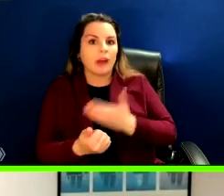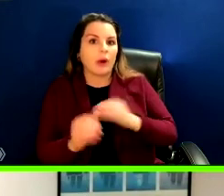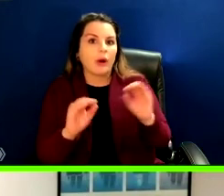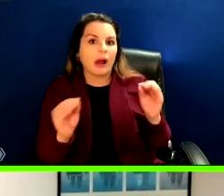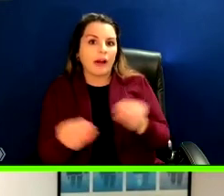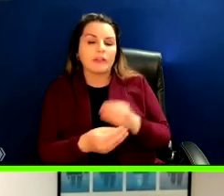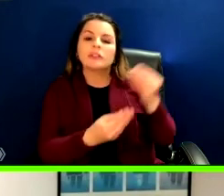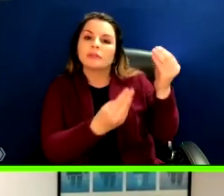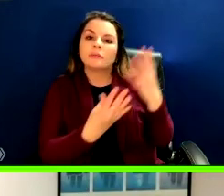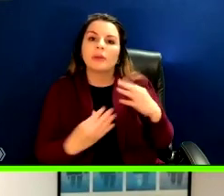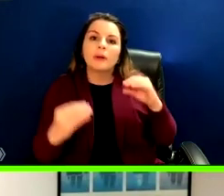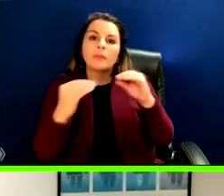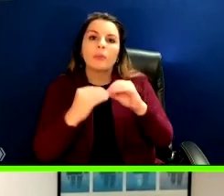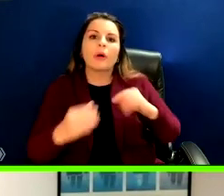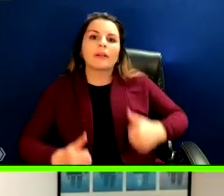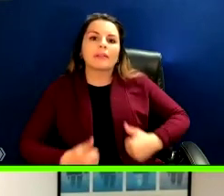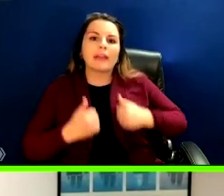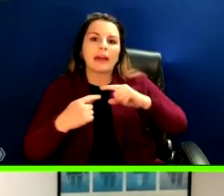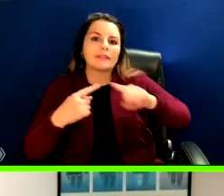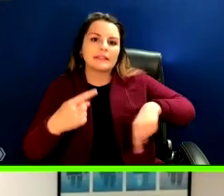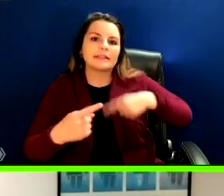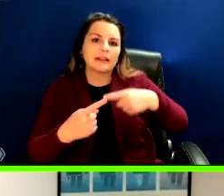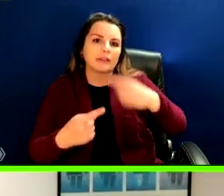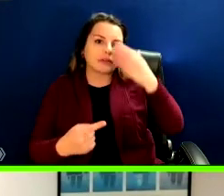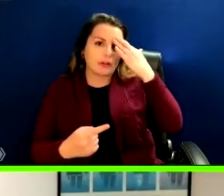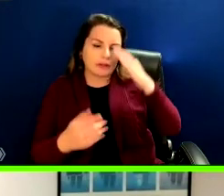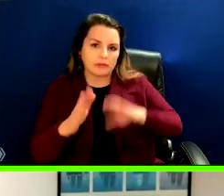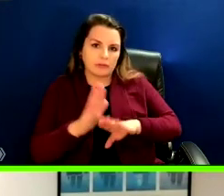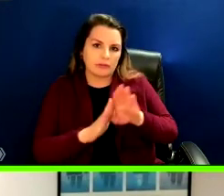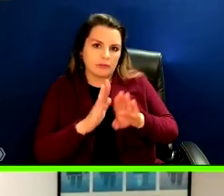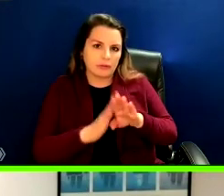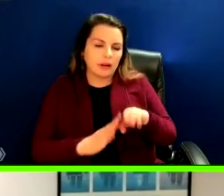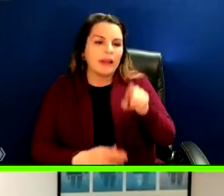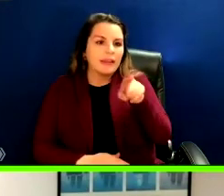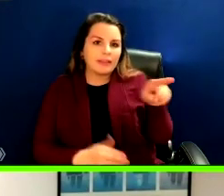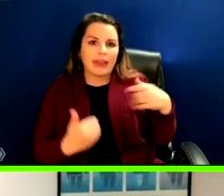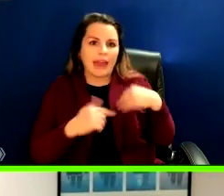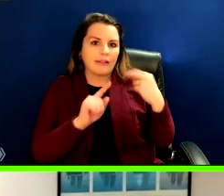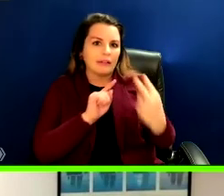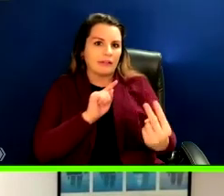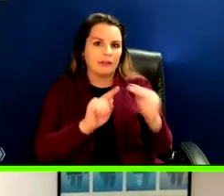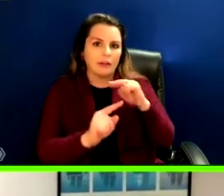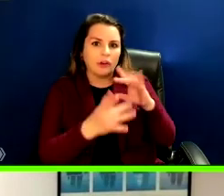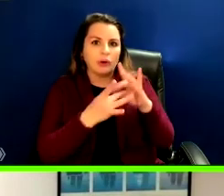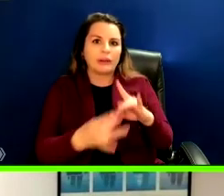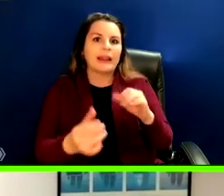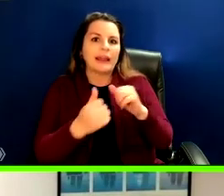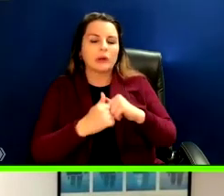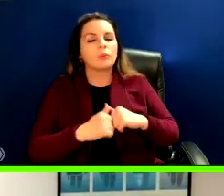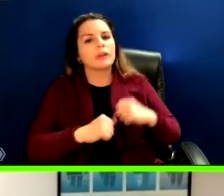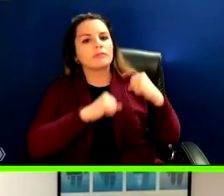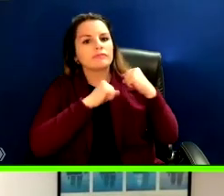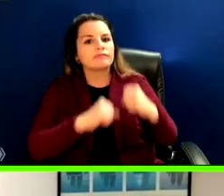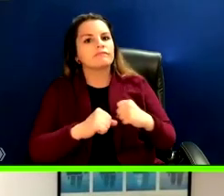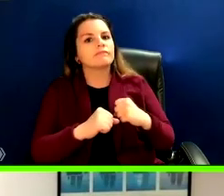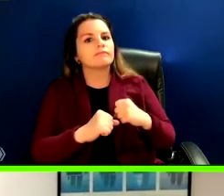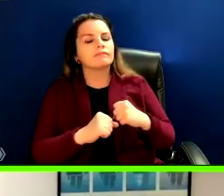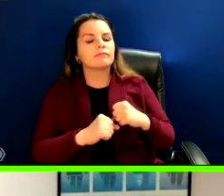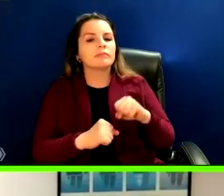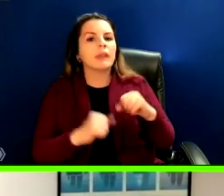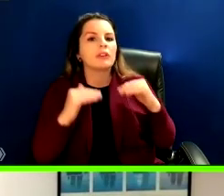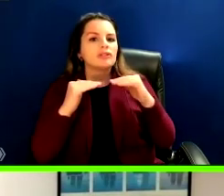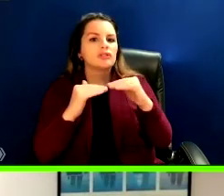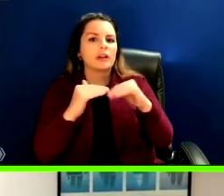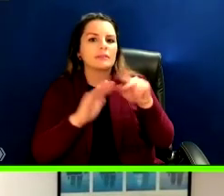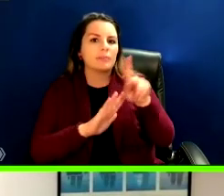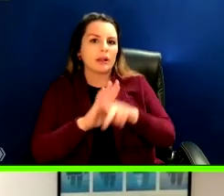knowledge development, lifecycle knowledge development. Having perspectives is particularly critical for rigorous and just policy development. Are there standard